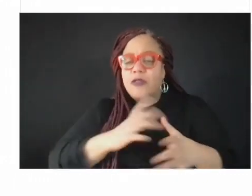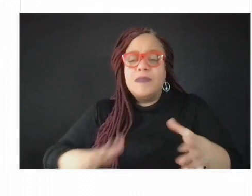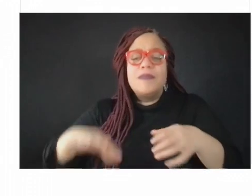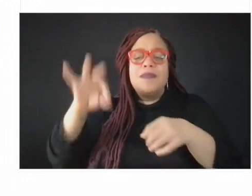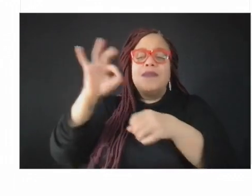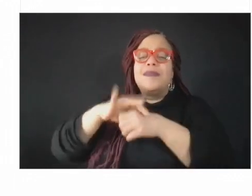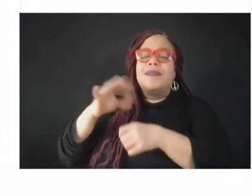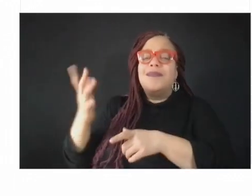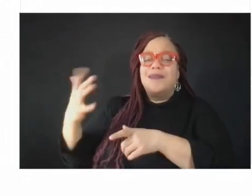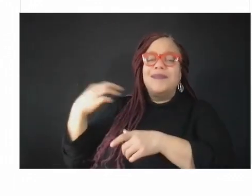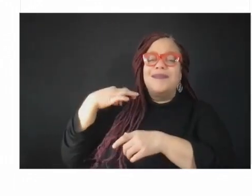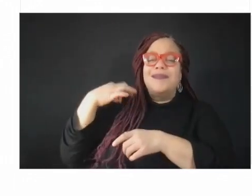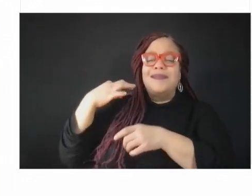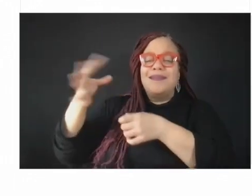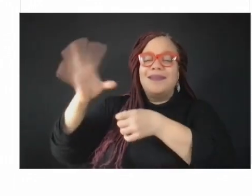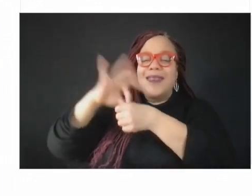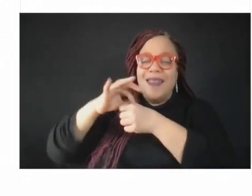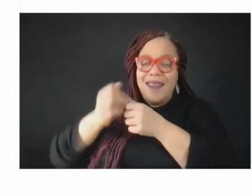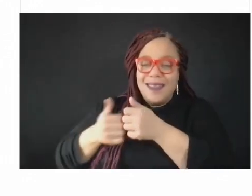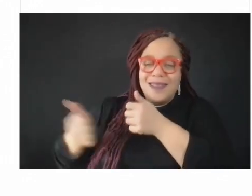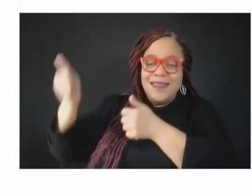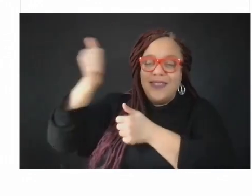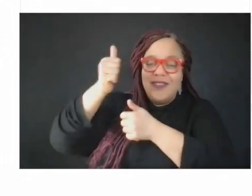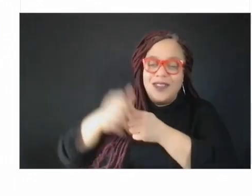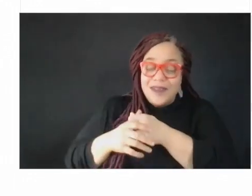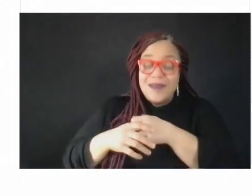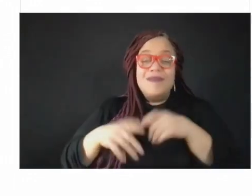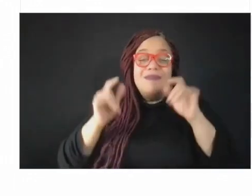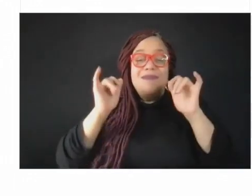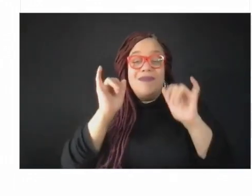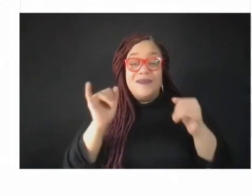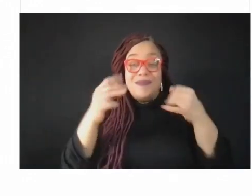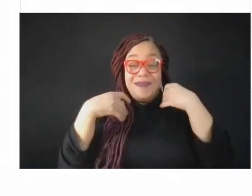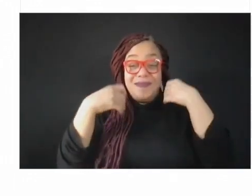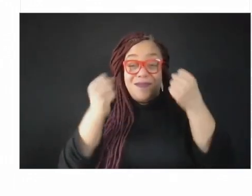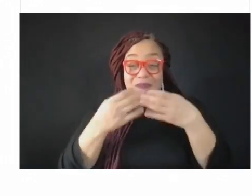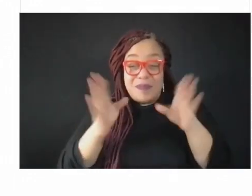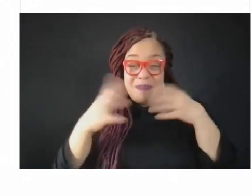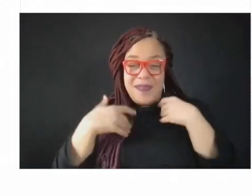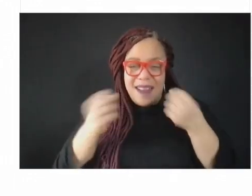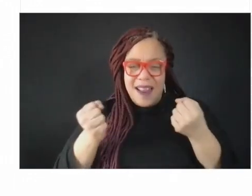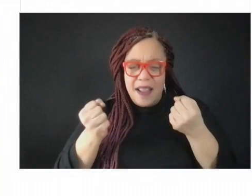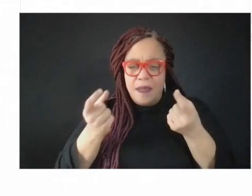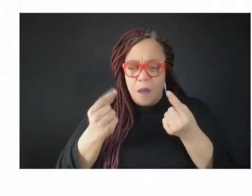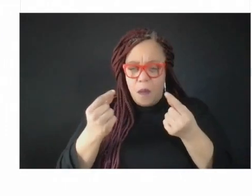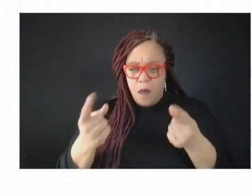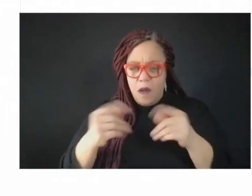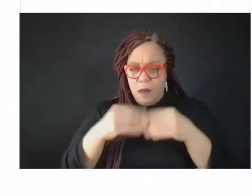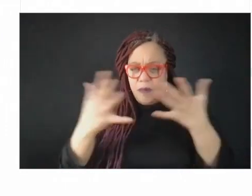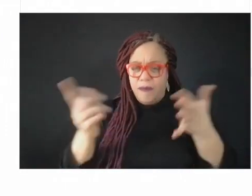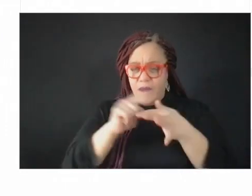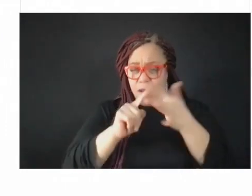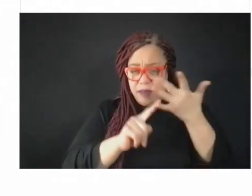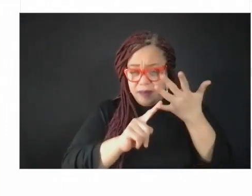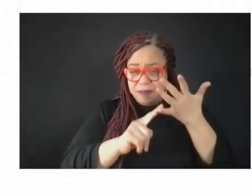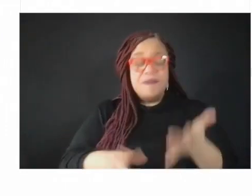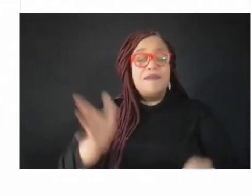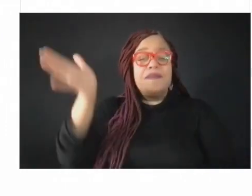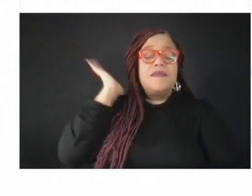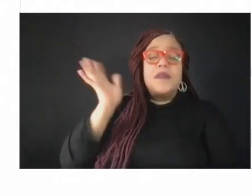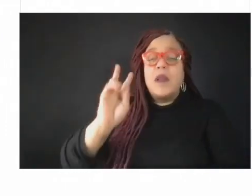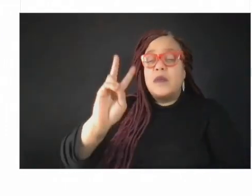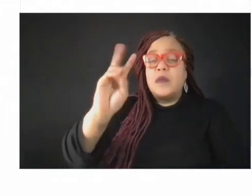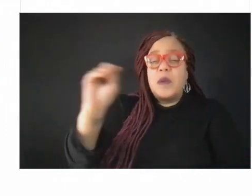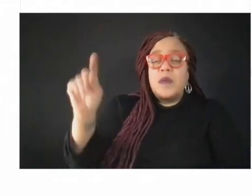ought to provide to all. And in 2021, the Washington State Legislature recognized that the public health system did not have the